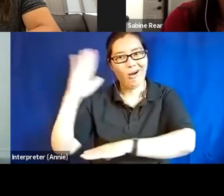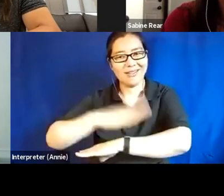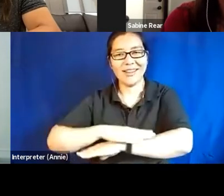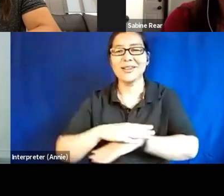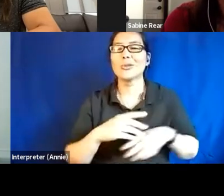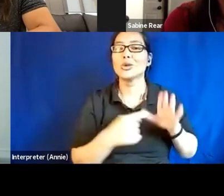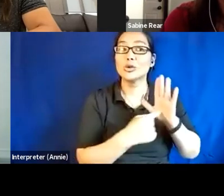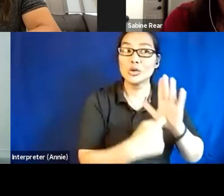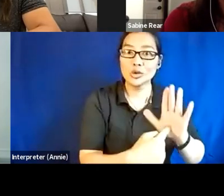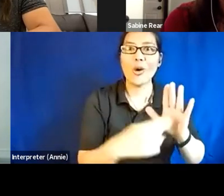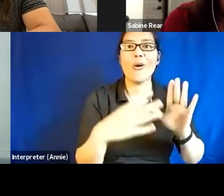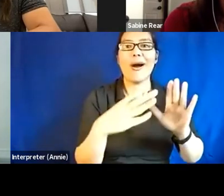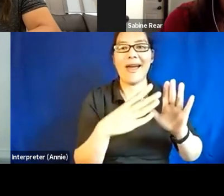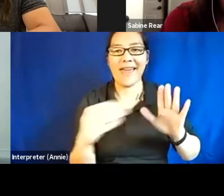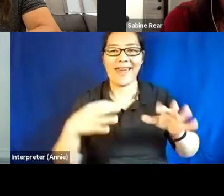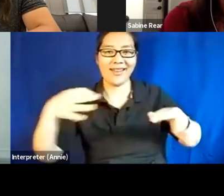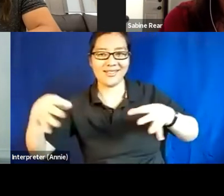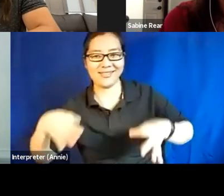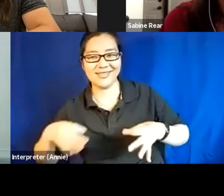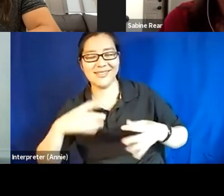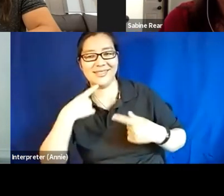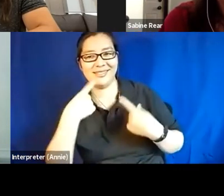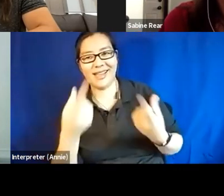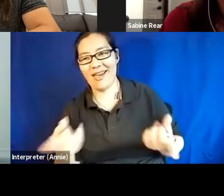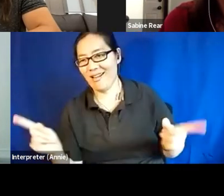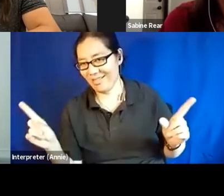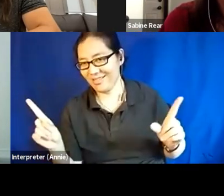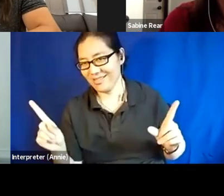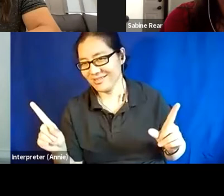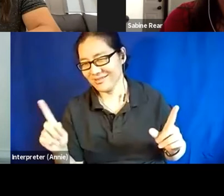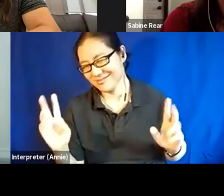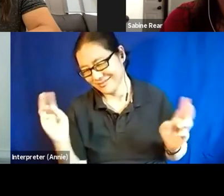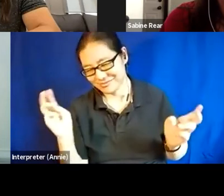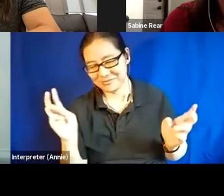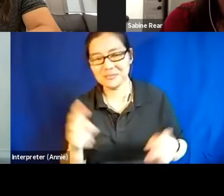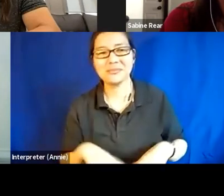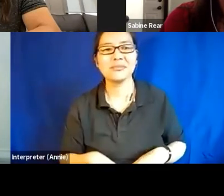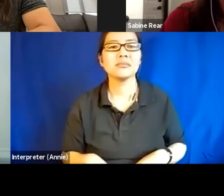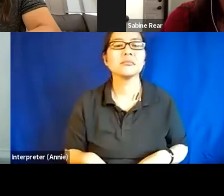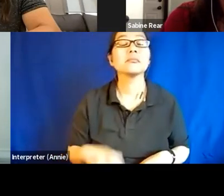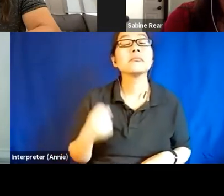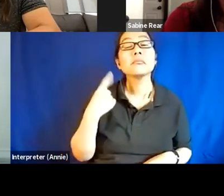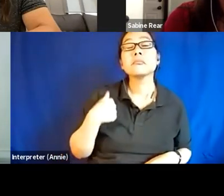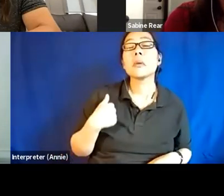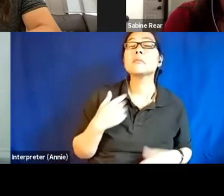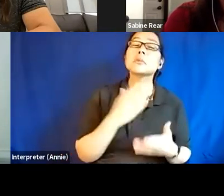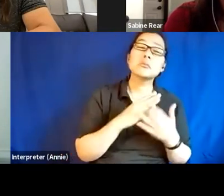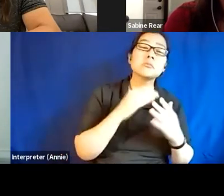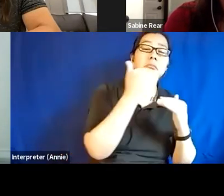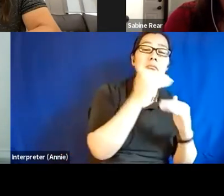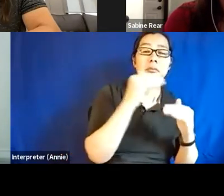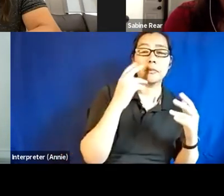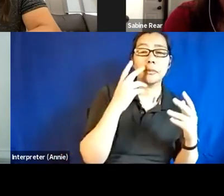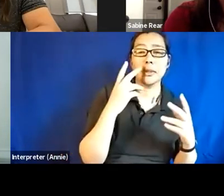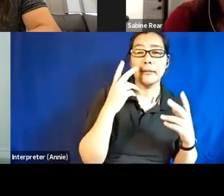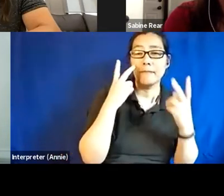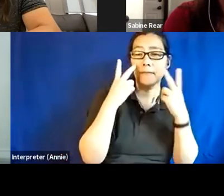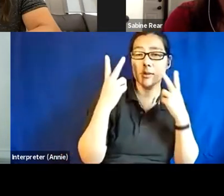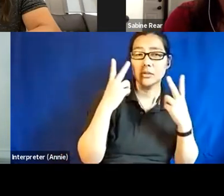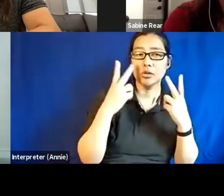and, um, for me as someone with some limited vision, my ability to show